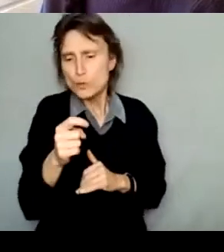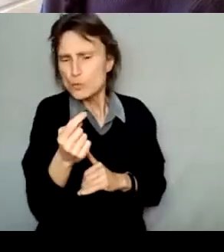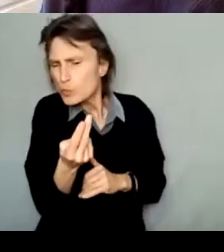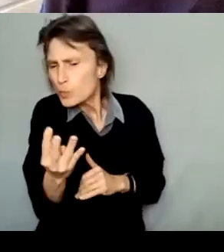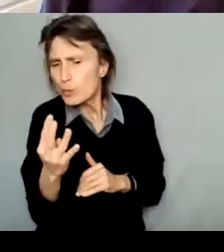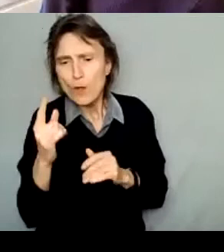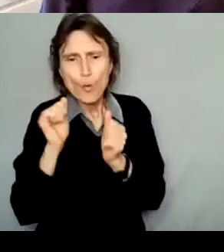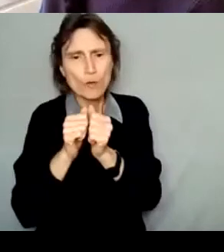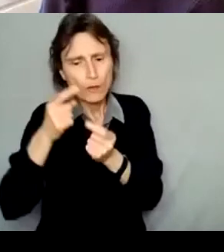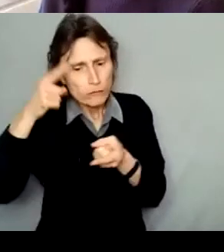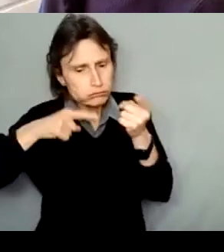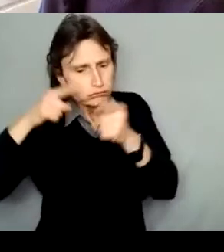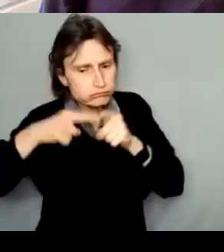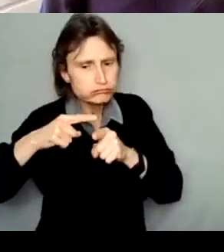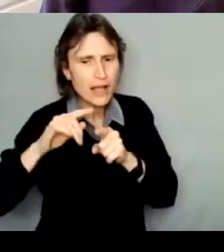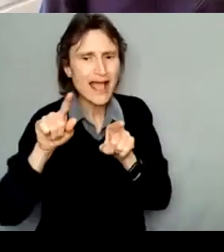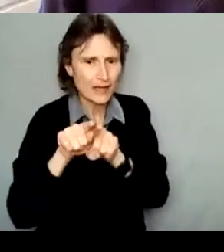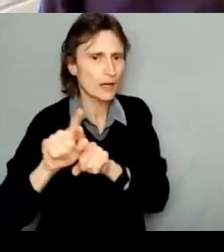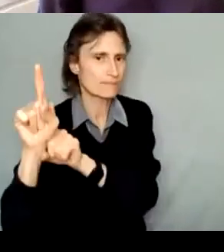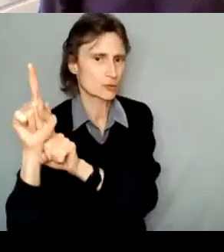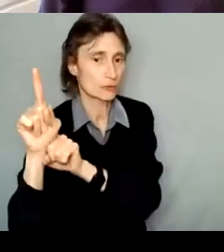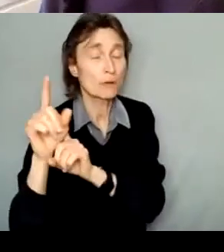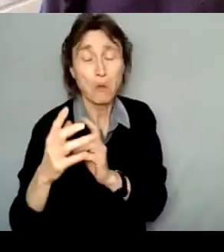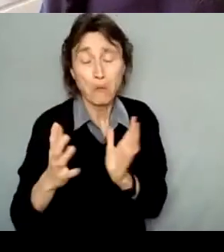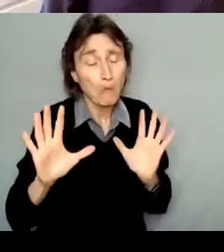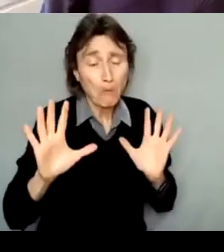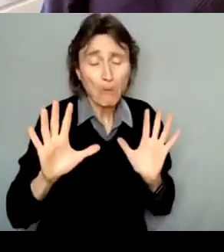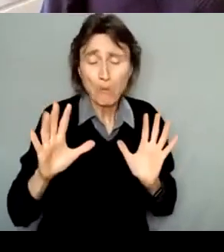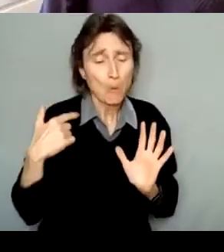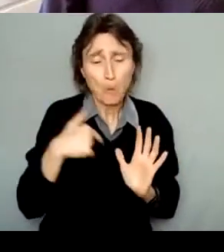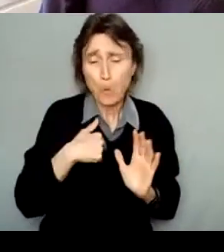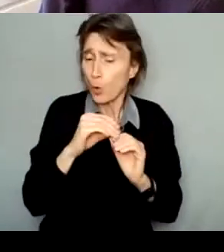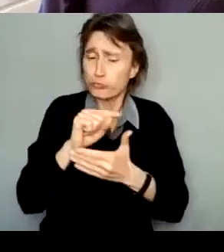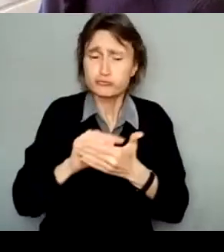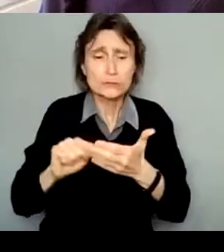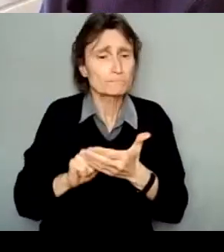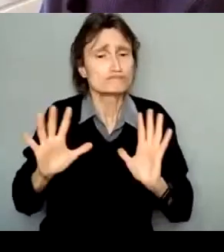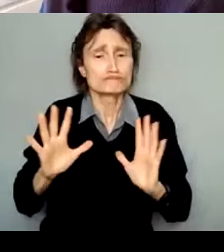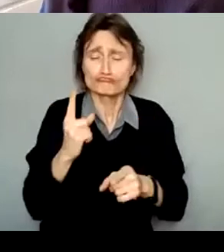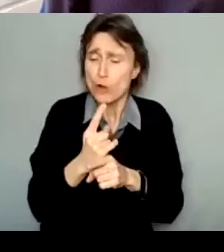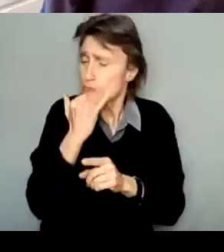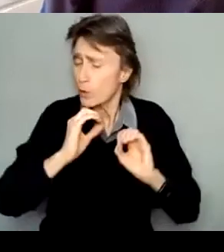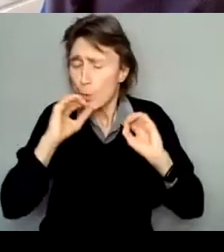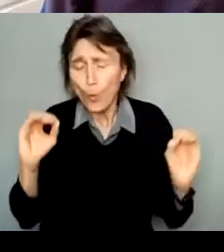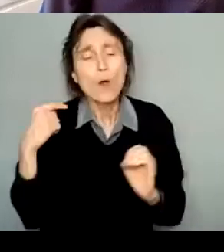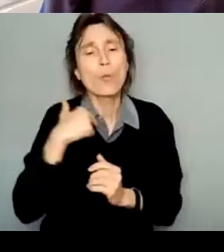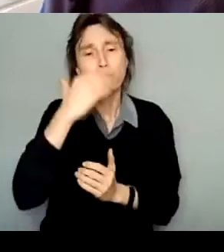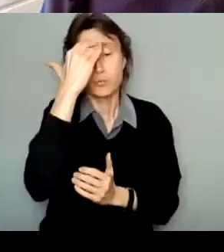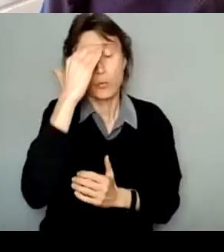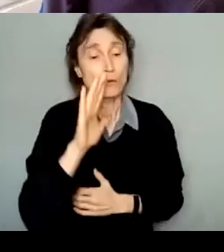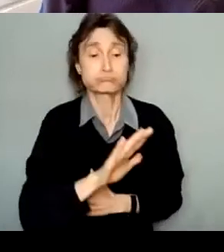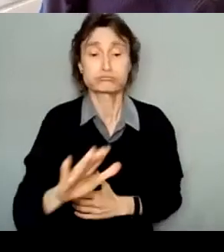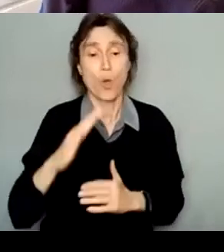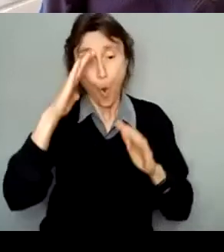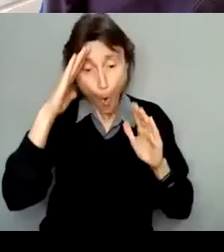in time, and that's okay. We deeply value how a project might allow you to better connect with your communities in the future, just